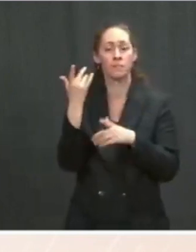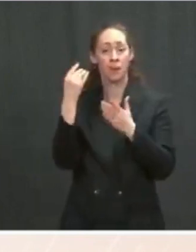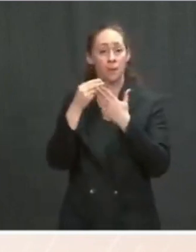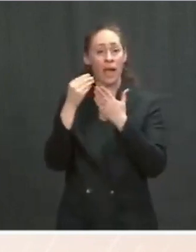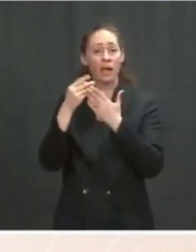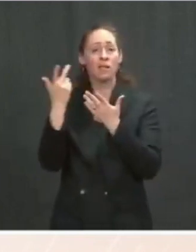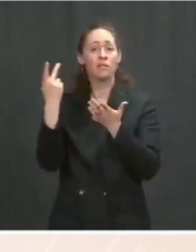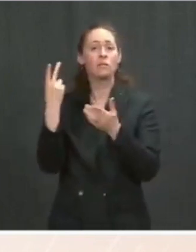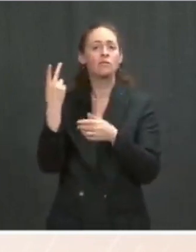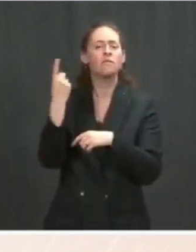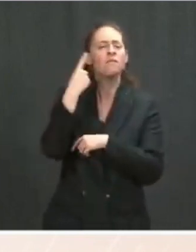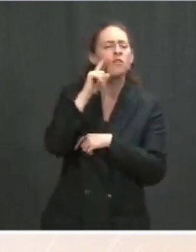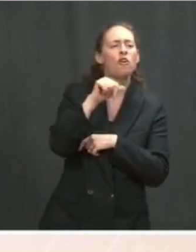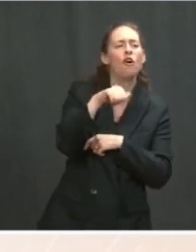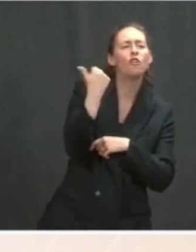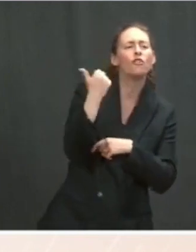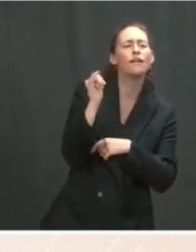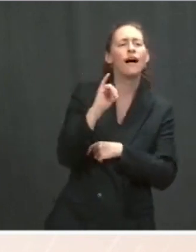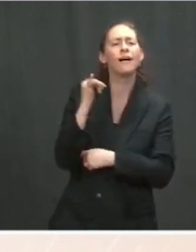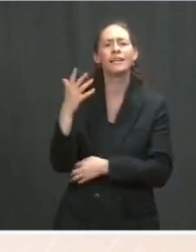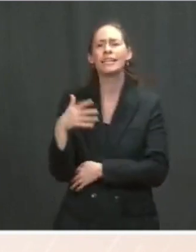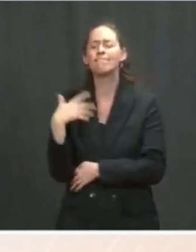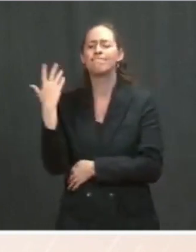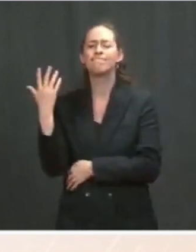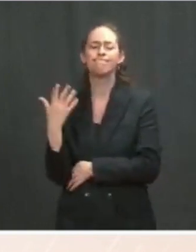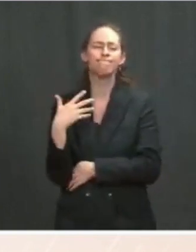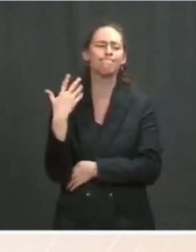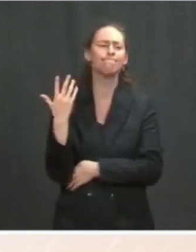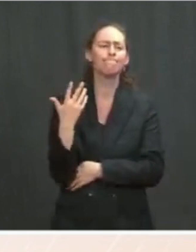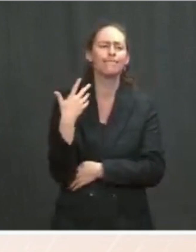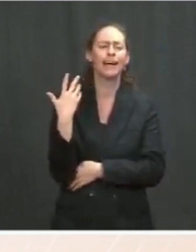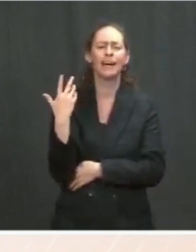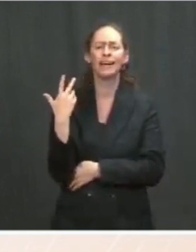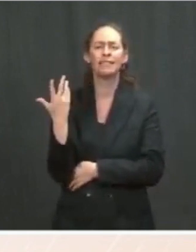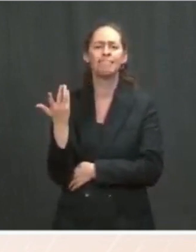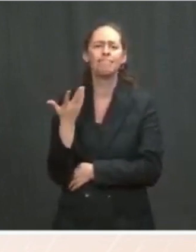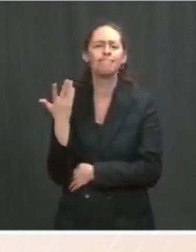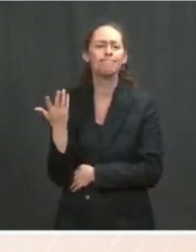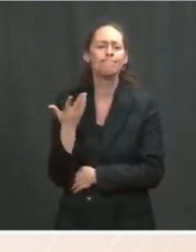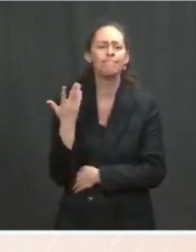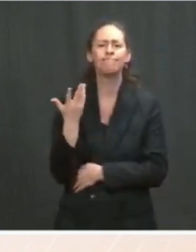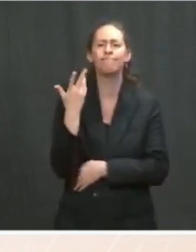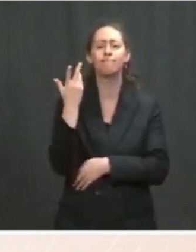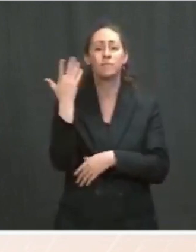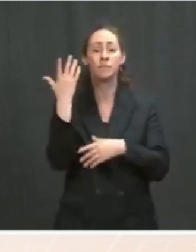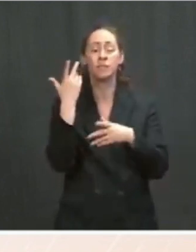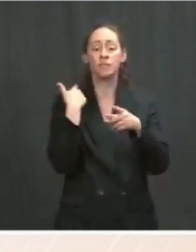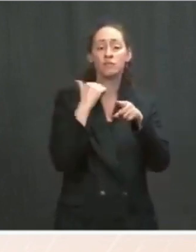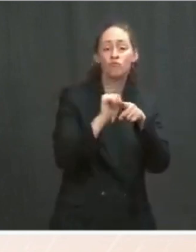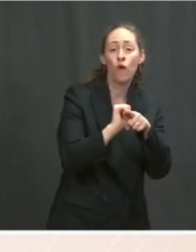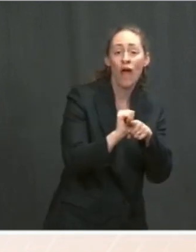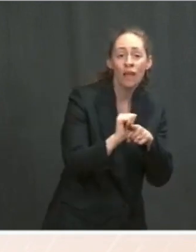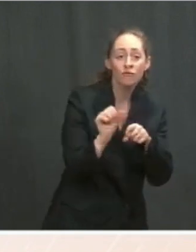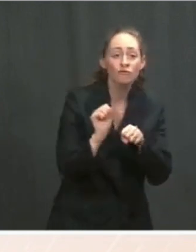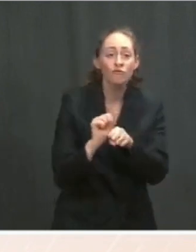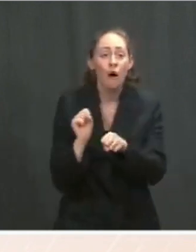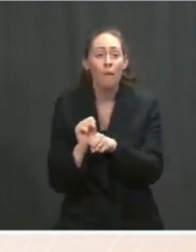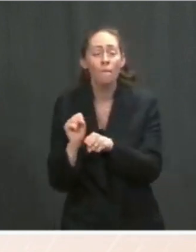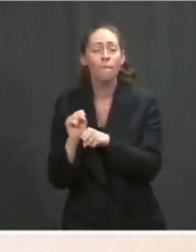mind, I'm having a hard time coming up with the word, when you have job training, those sorts of things.